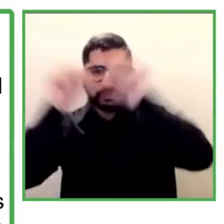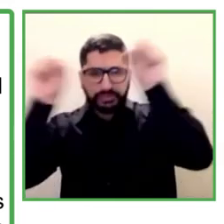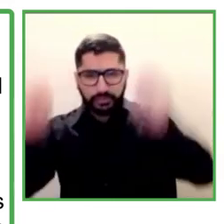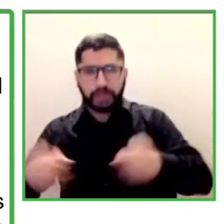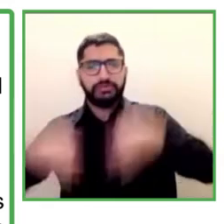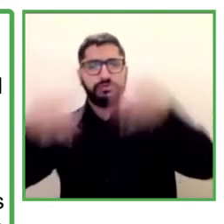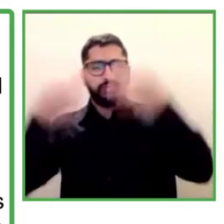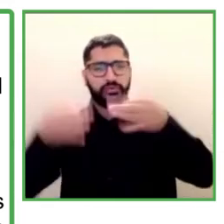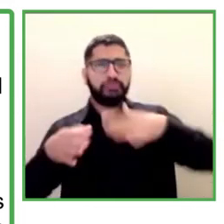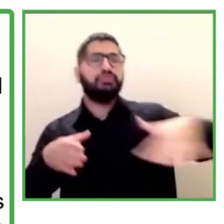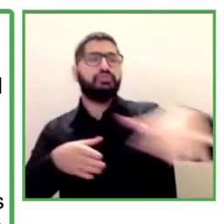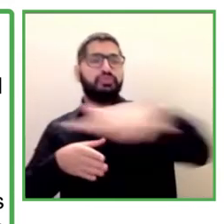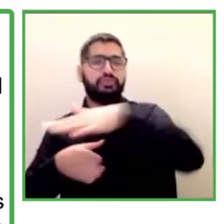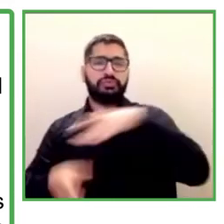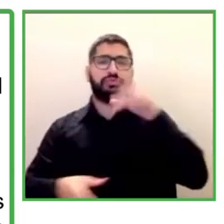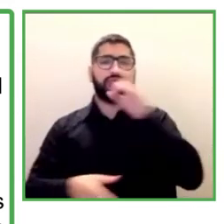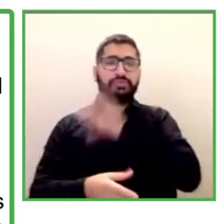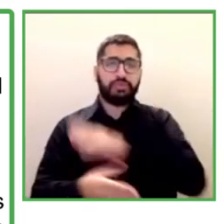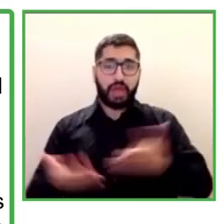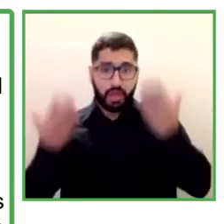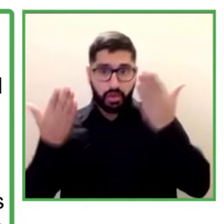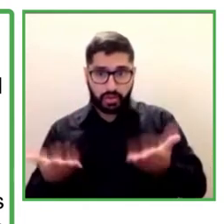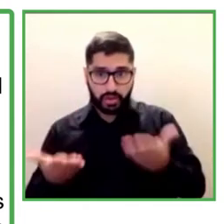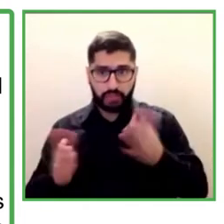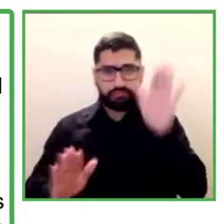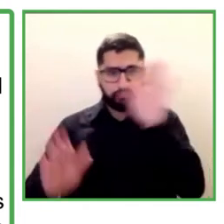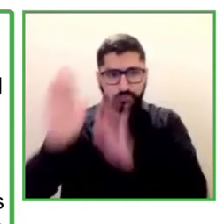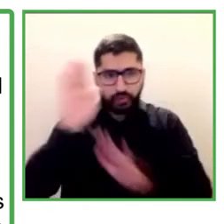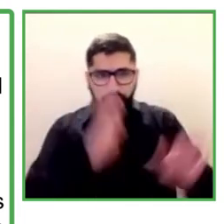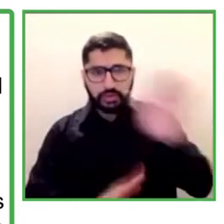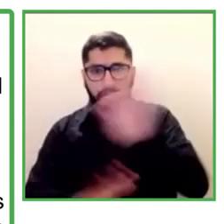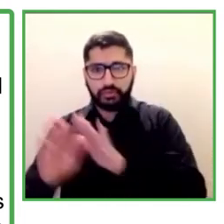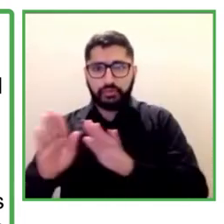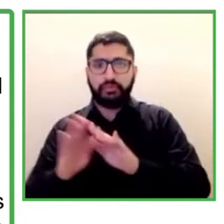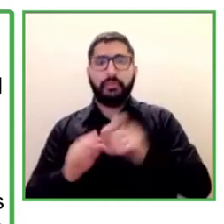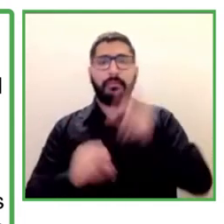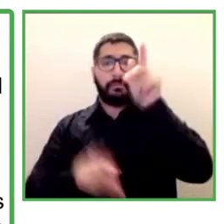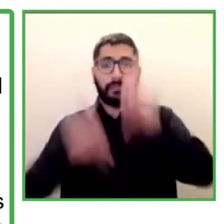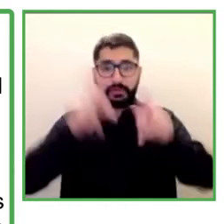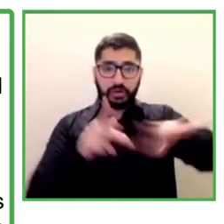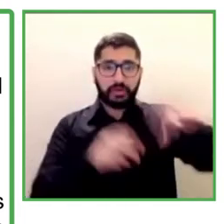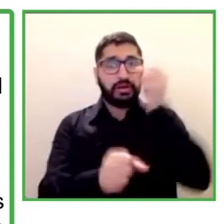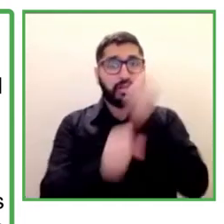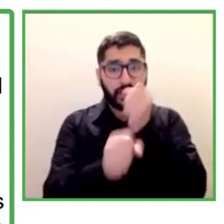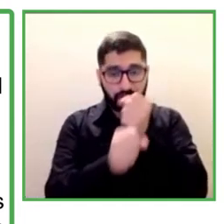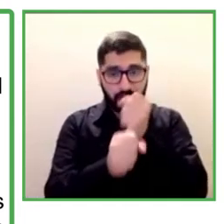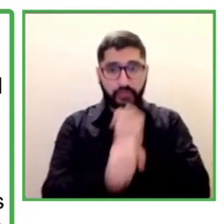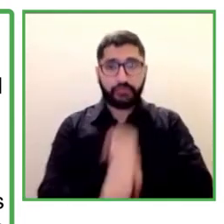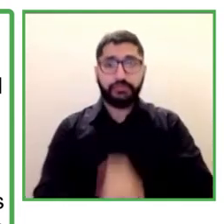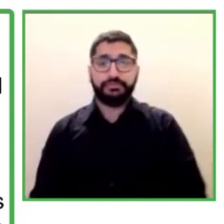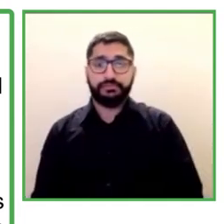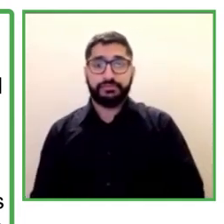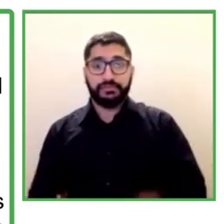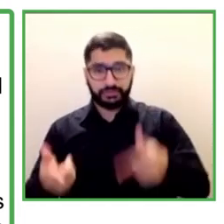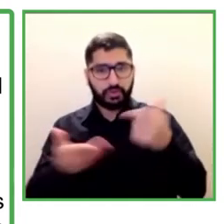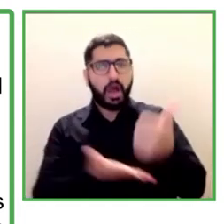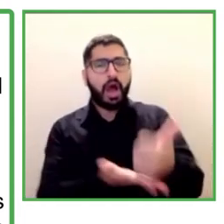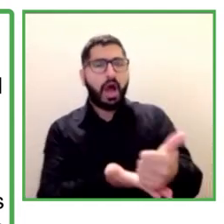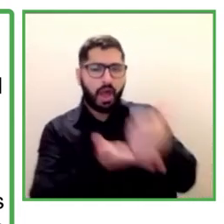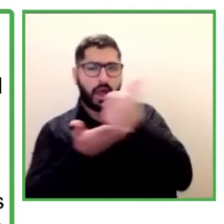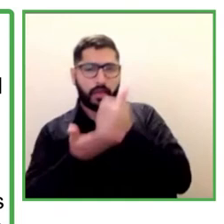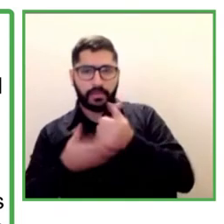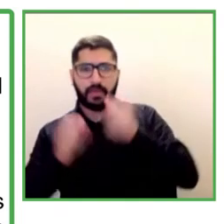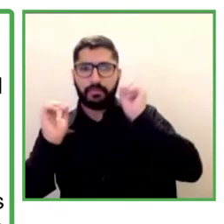We contribute to the security of the workers. That's our reason of being. And our objective is to